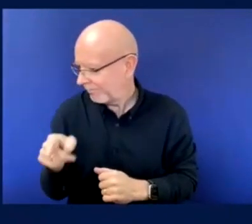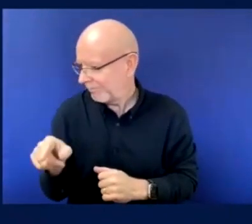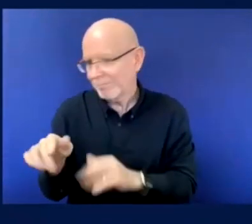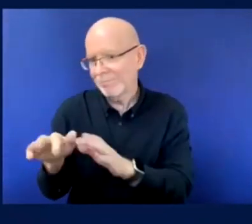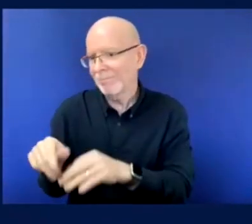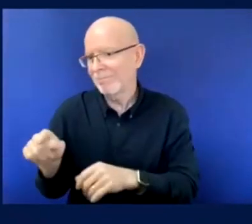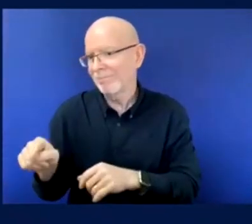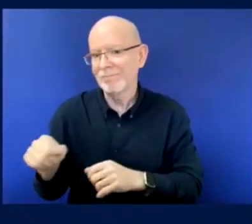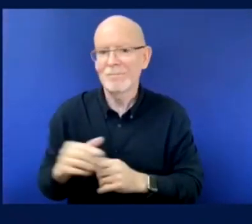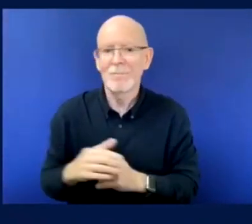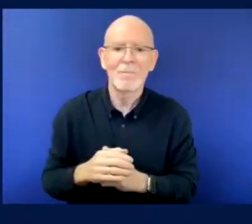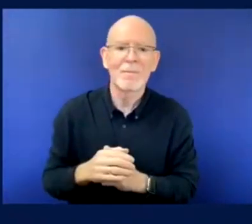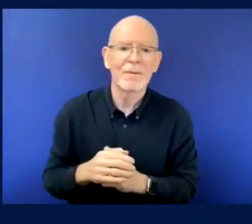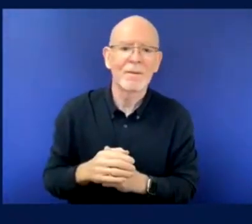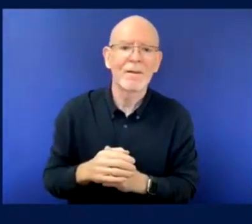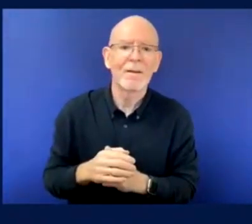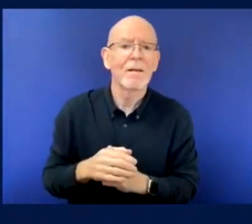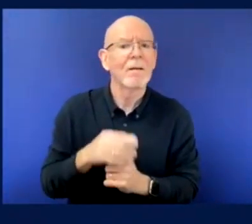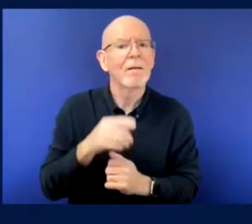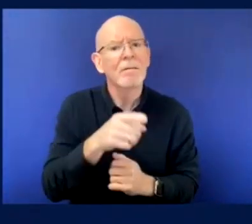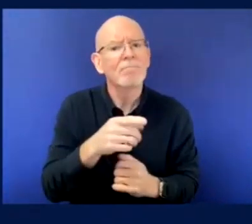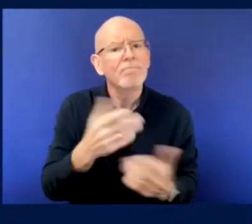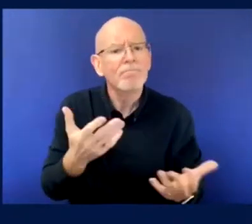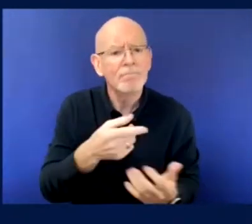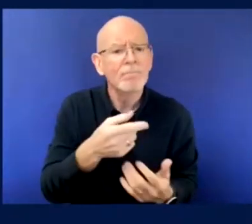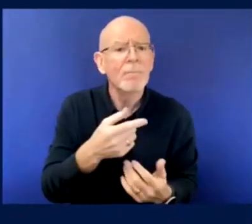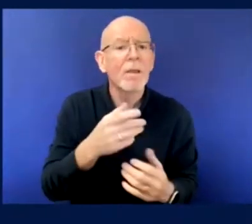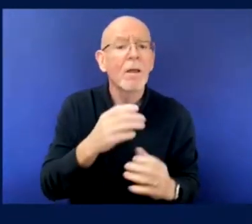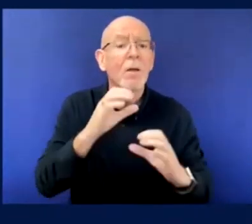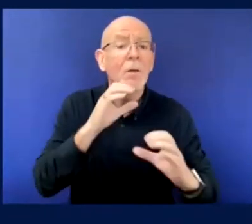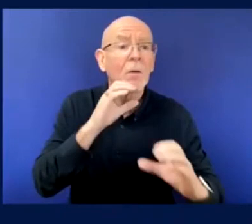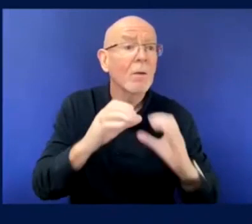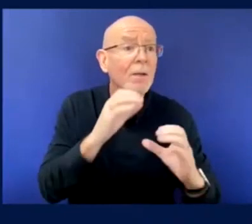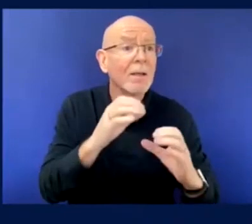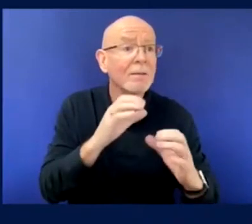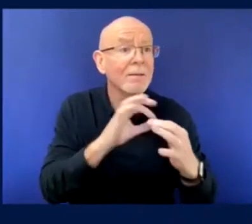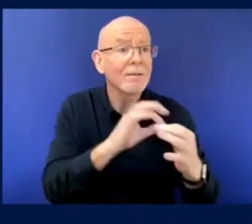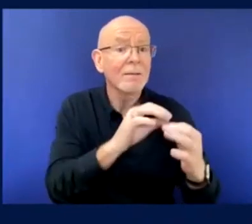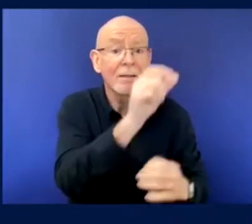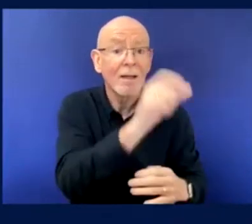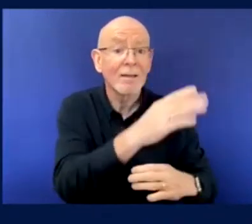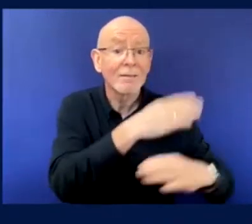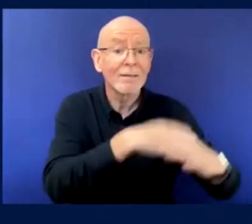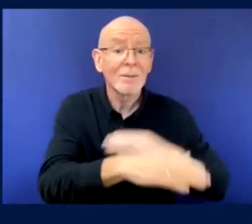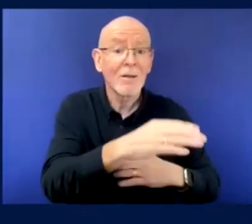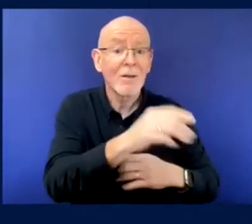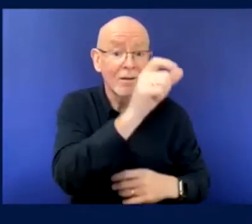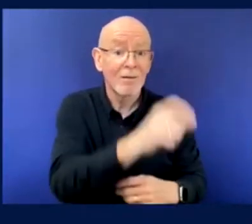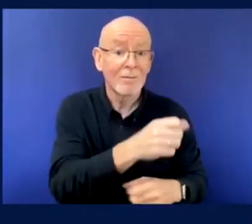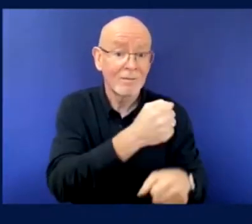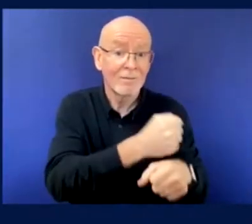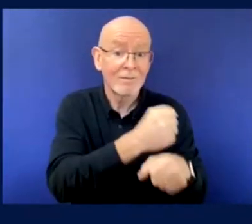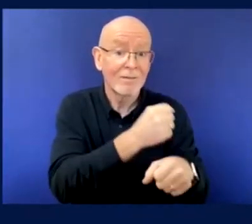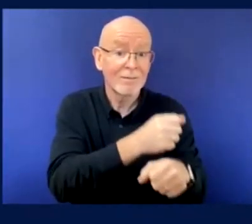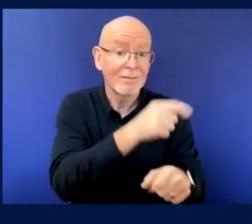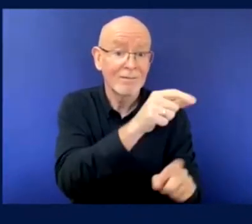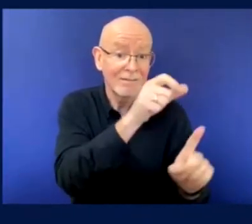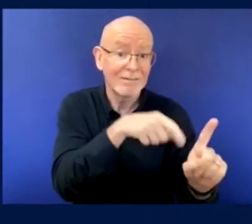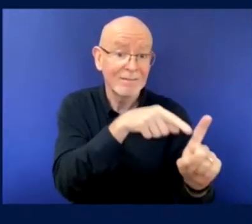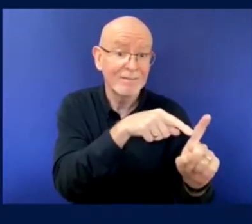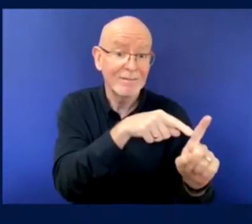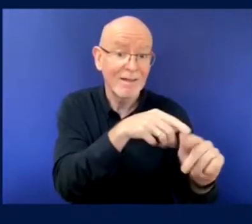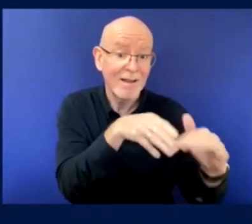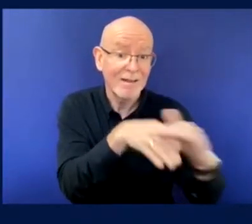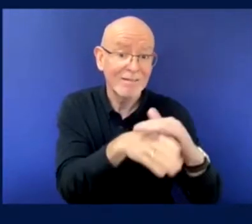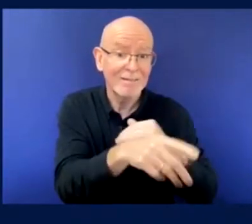Go ahead, Ted. You'd expect knowledge, you'd expect assistance. We just had the situation where there was a few issues